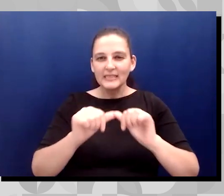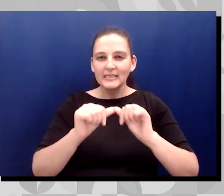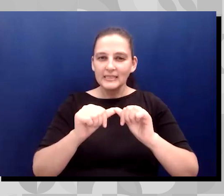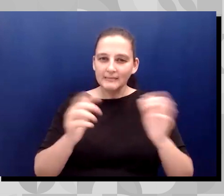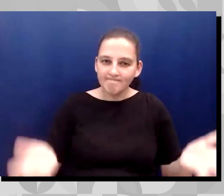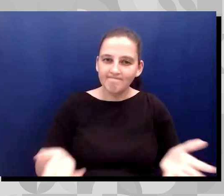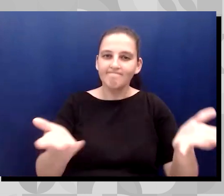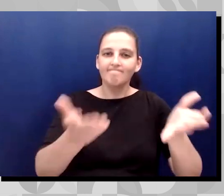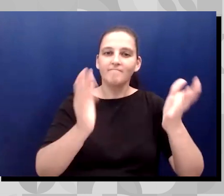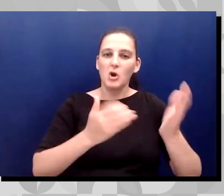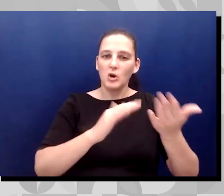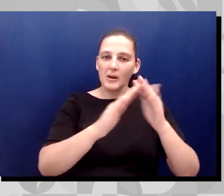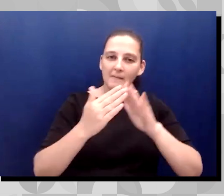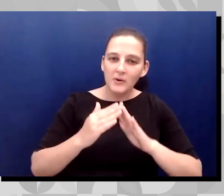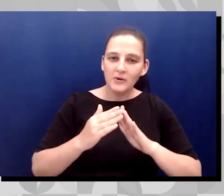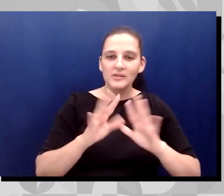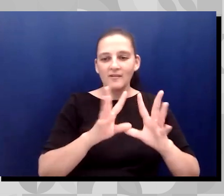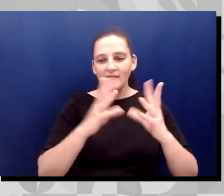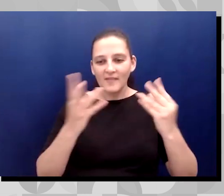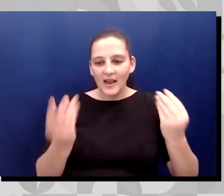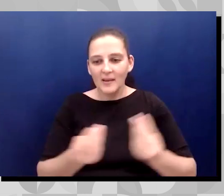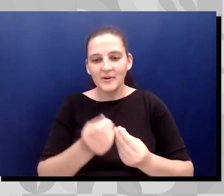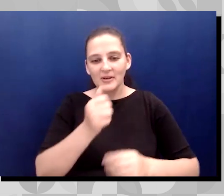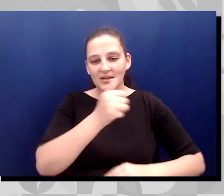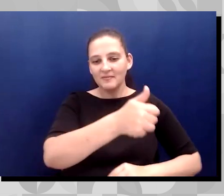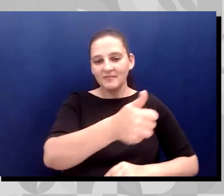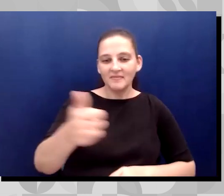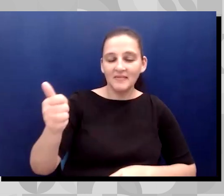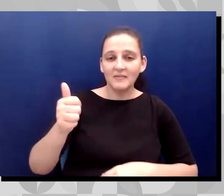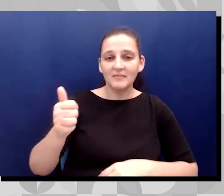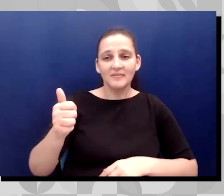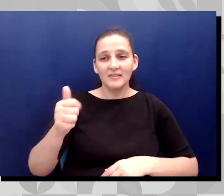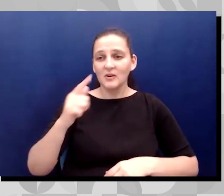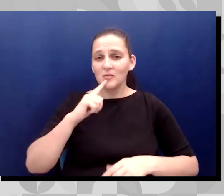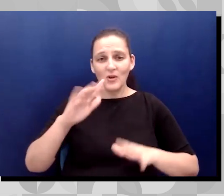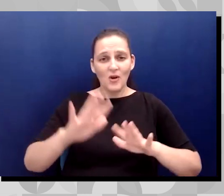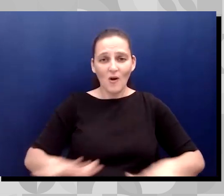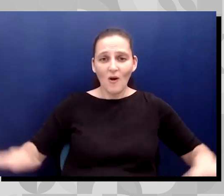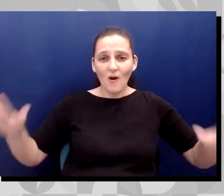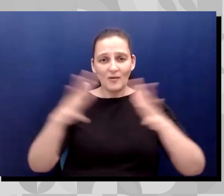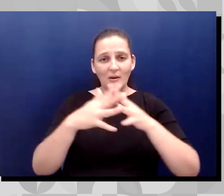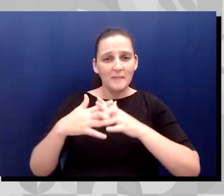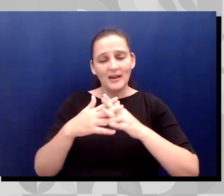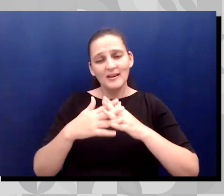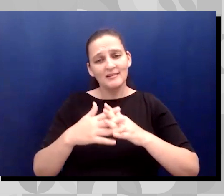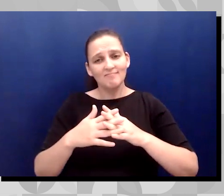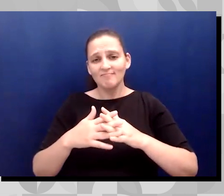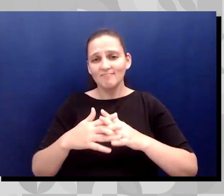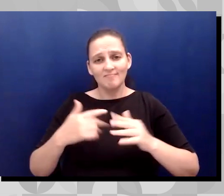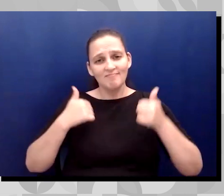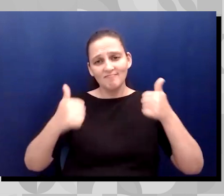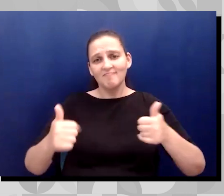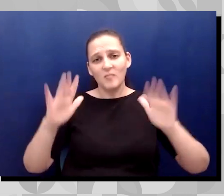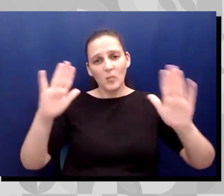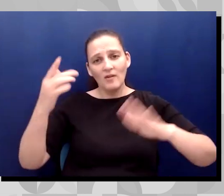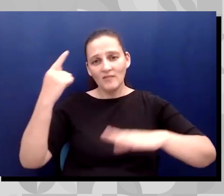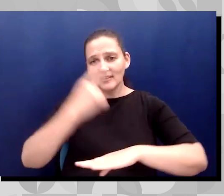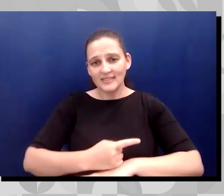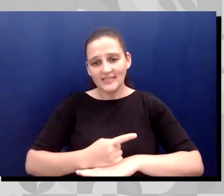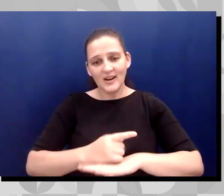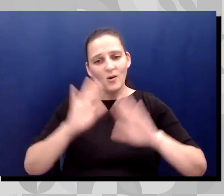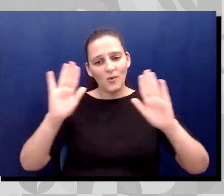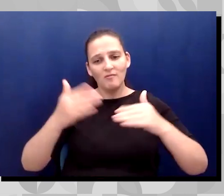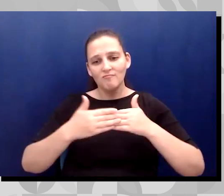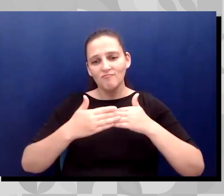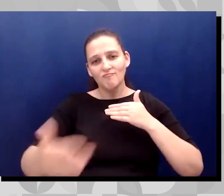families, and yourselves, um, all across the nation. And I just want to wish you all an absolutely wonderful day and a wonderful rest of your long holiday